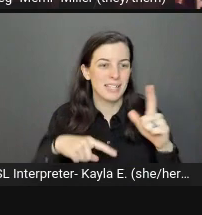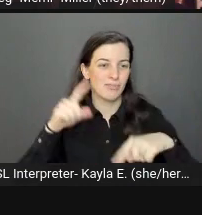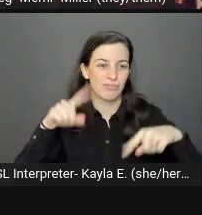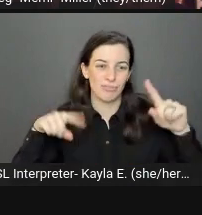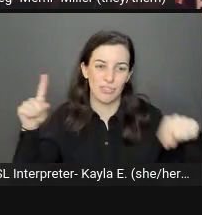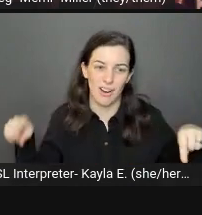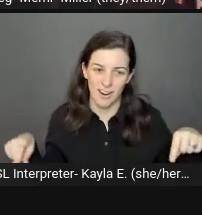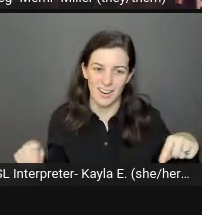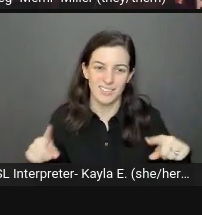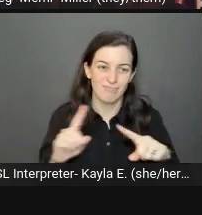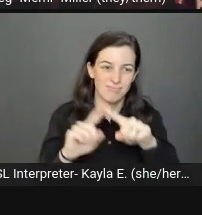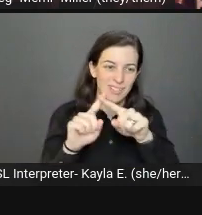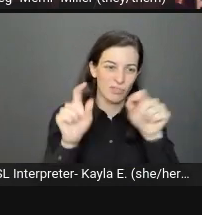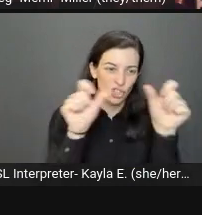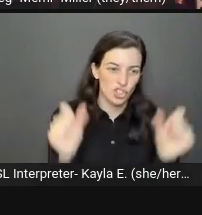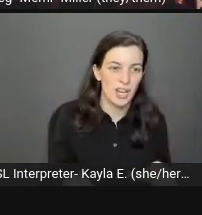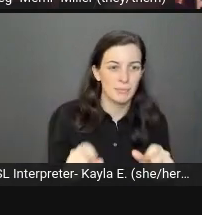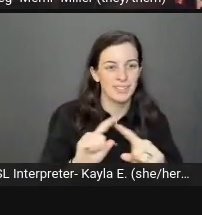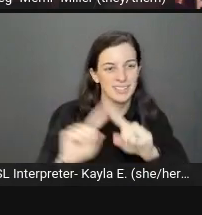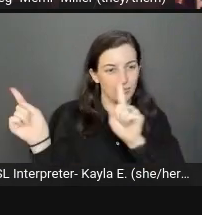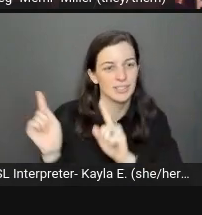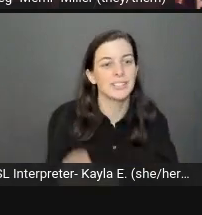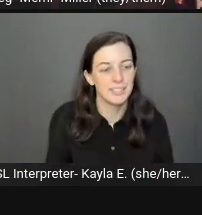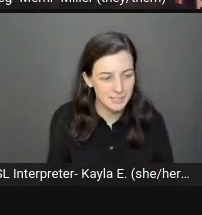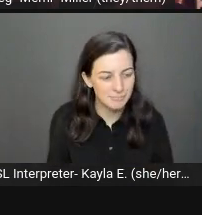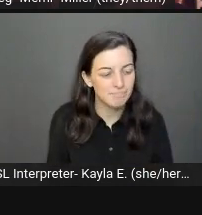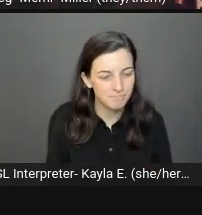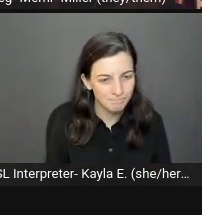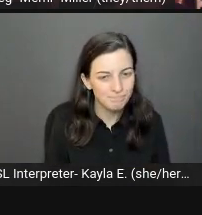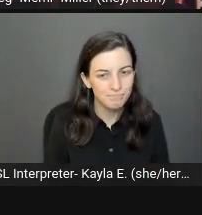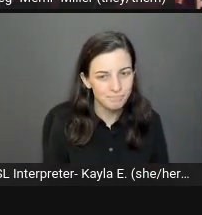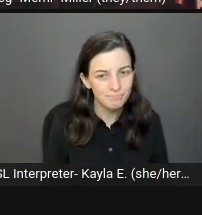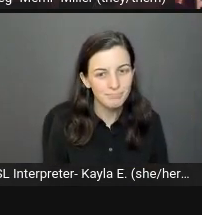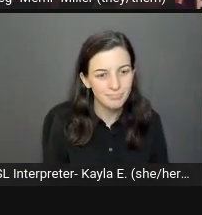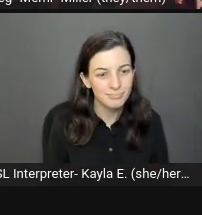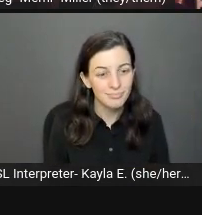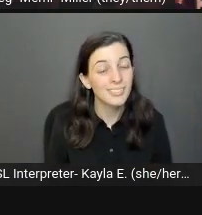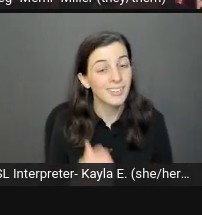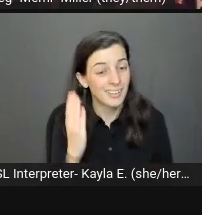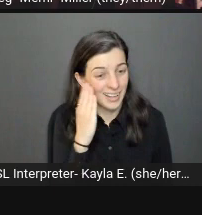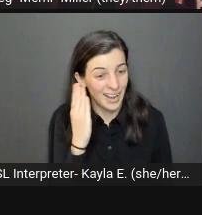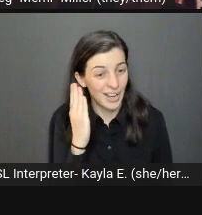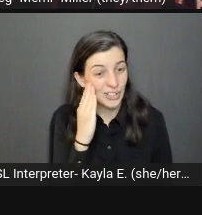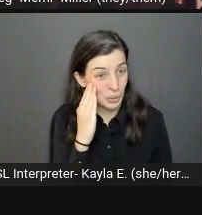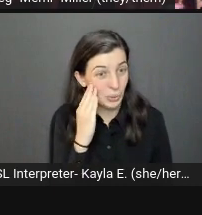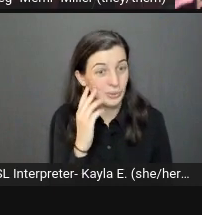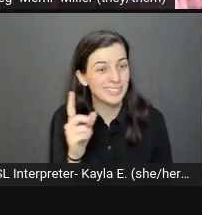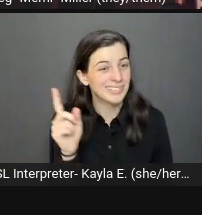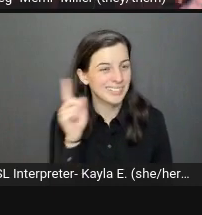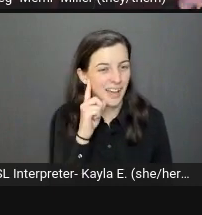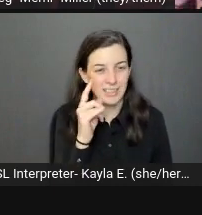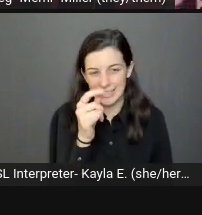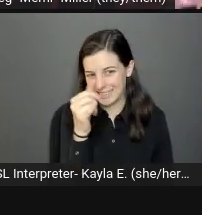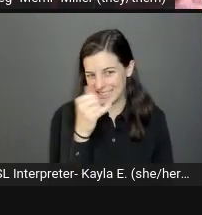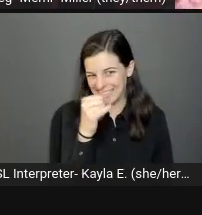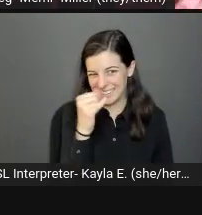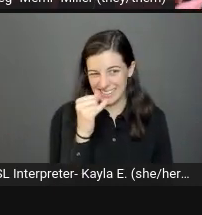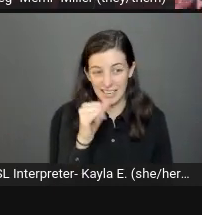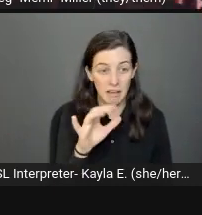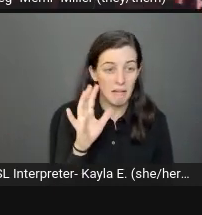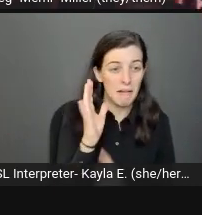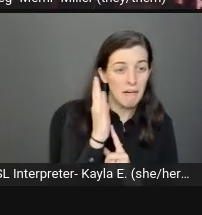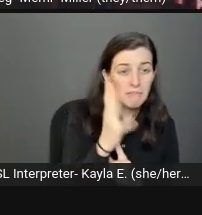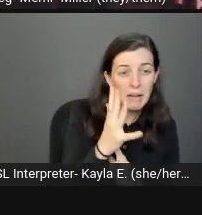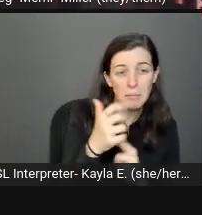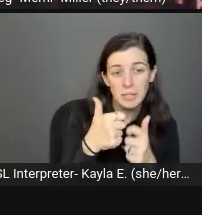and differences for you to practice with. I do know it sounds a bit silly, but it wouldn't take that much time, five minutes per item maybe.